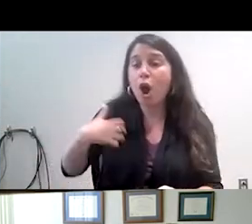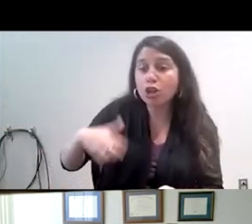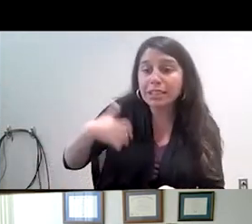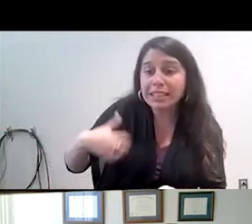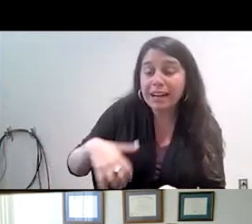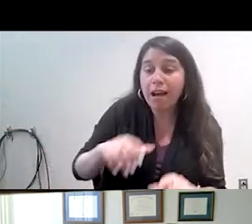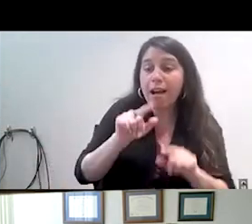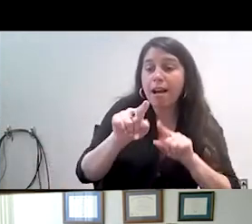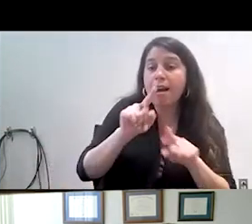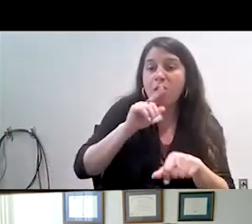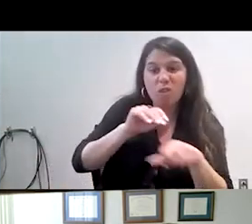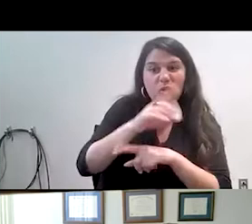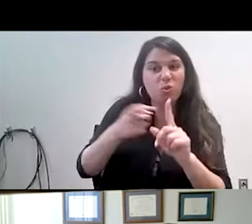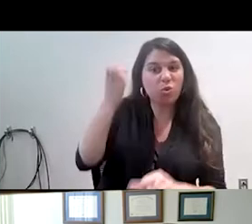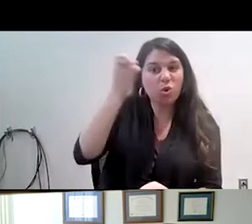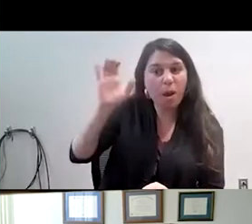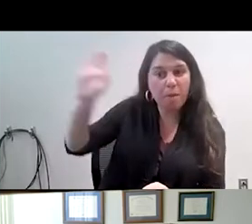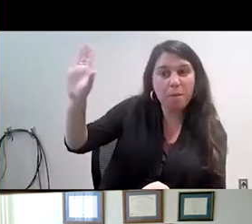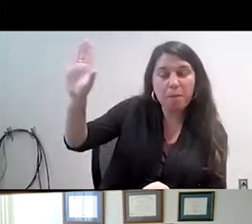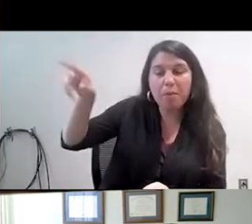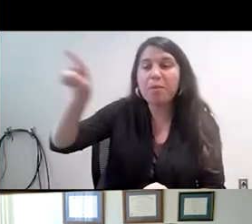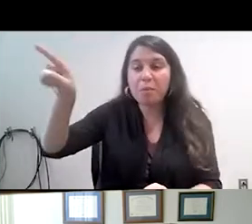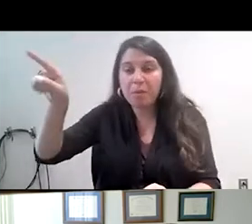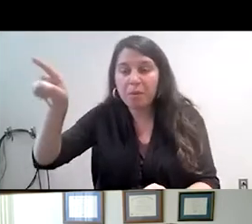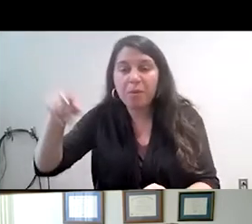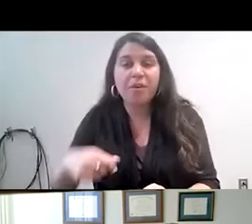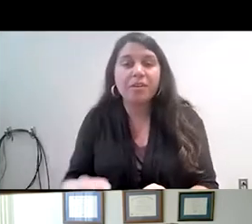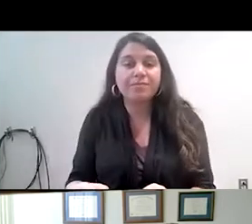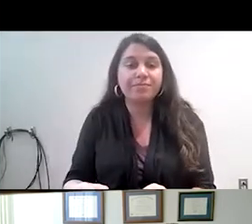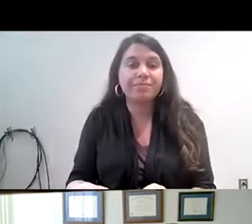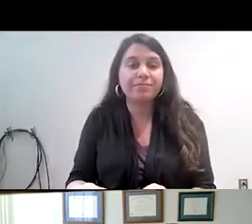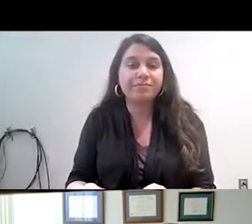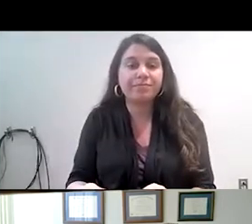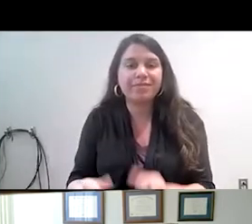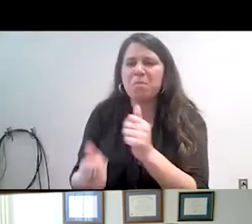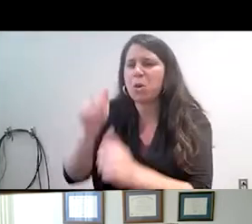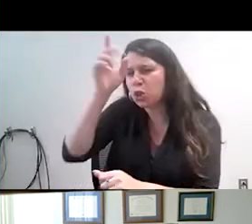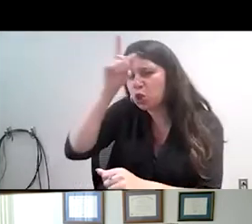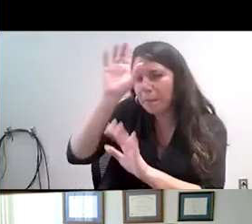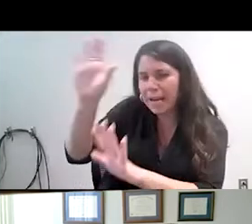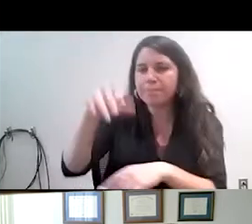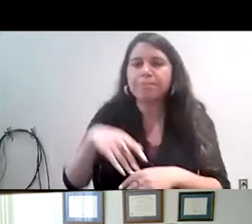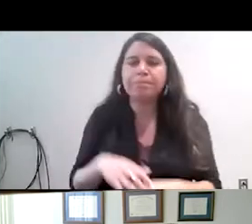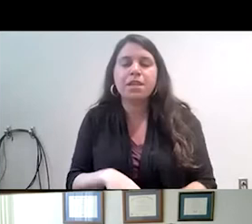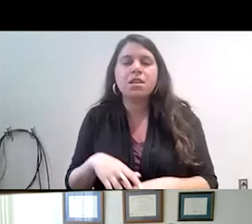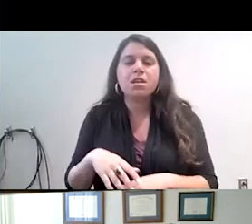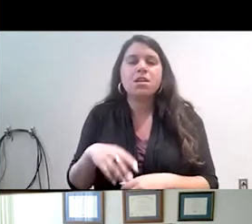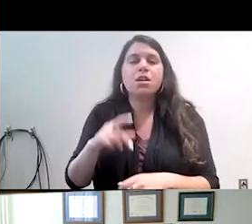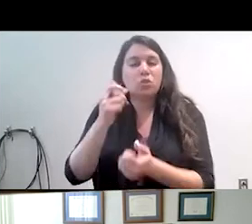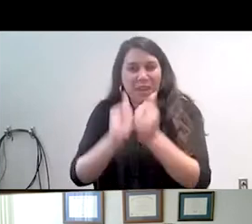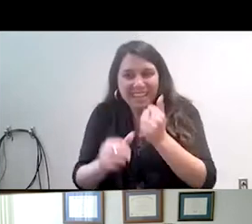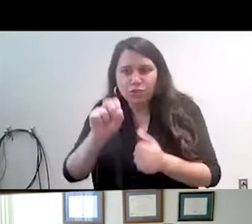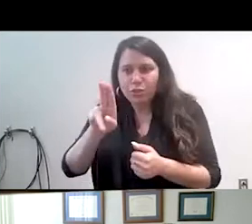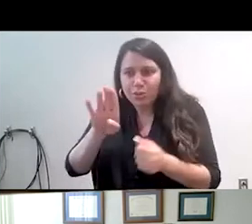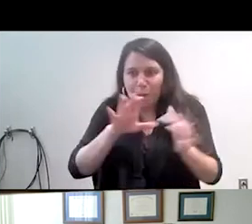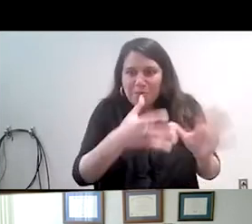influenced through European, mainly Italian and German. And so each Latino subgroup